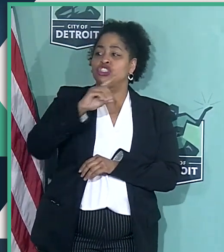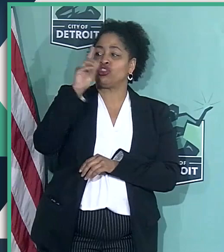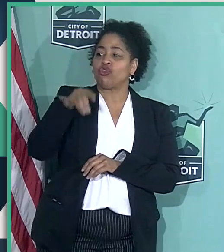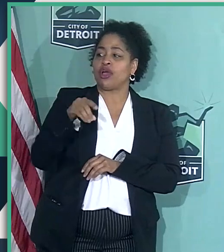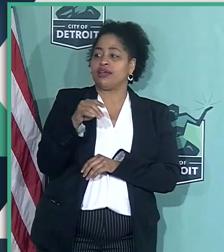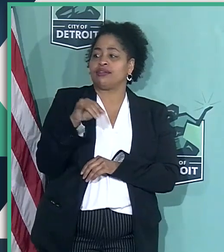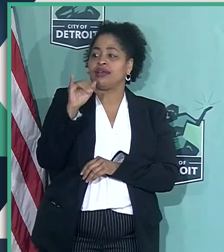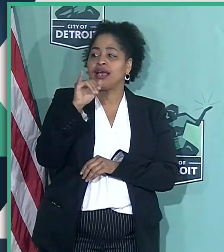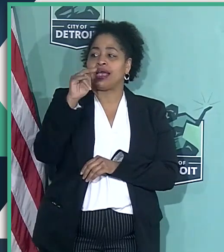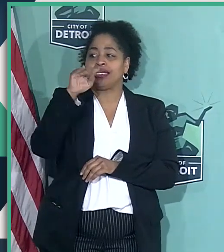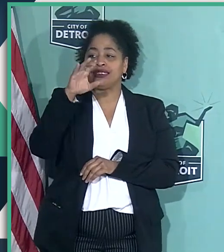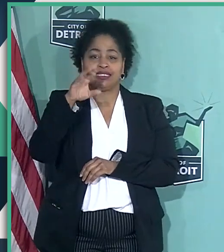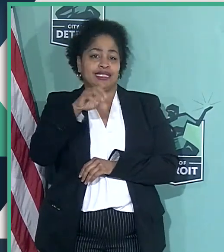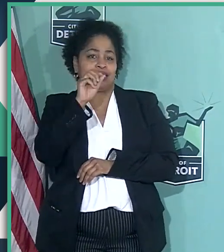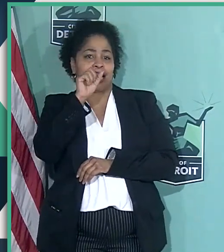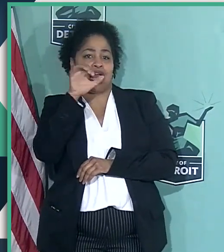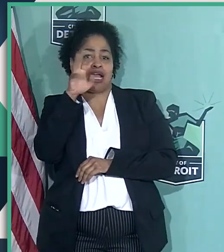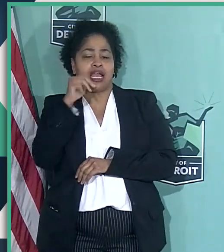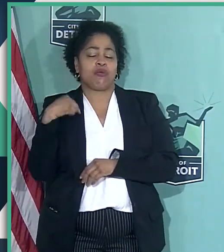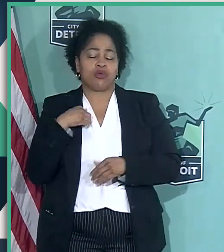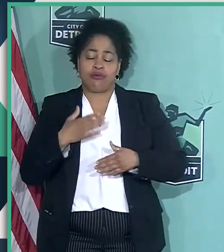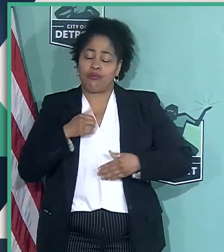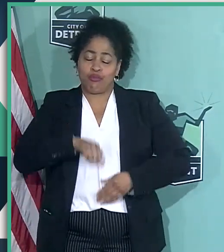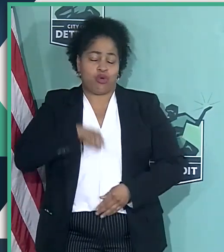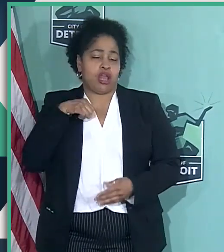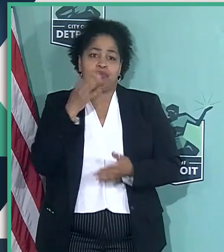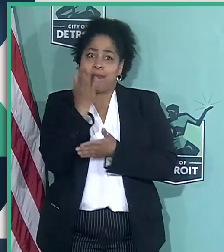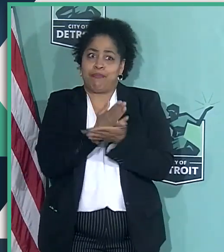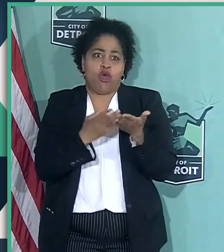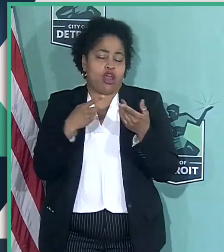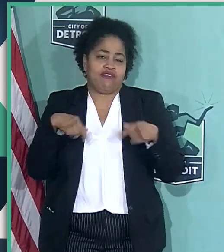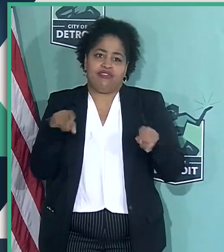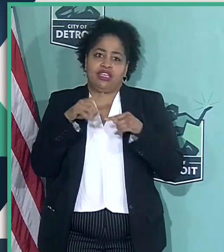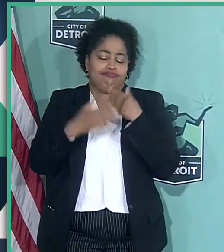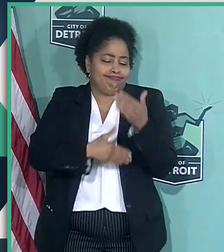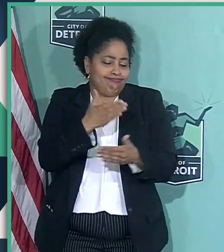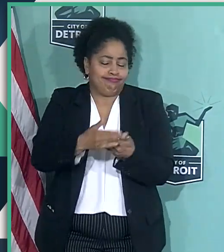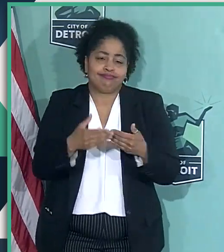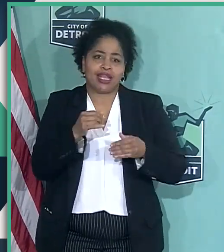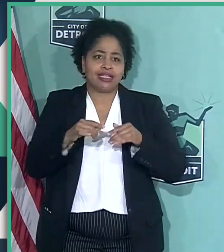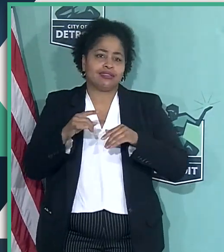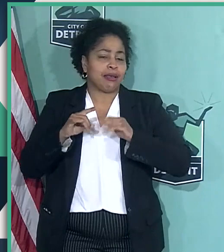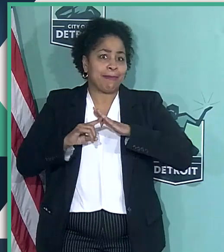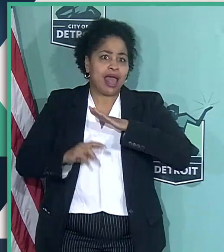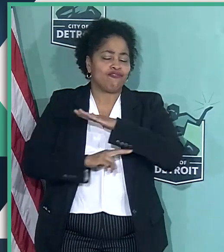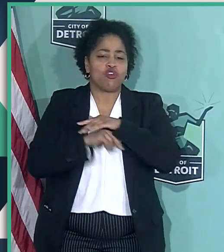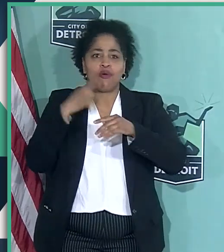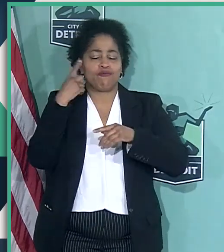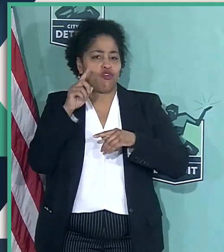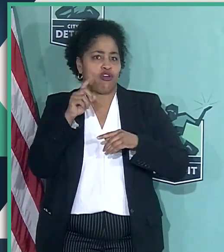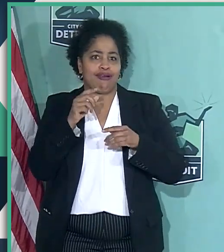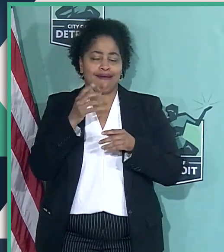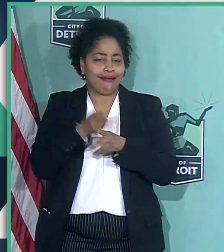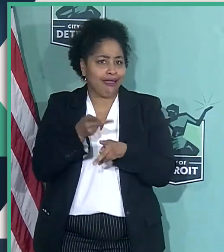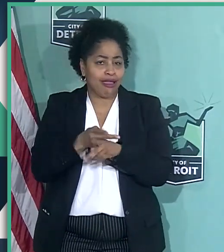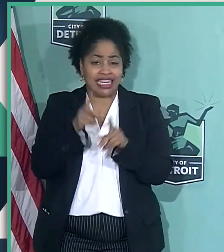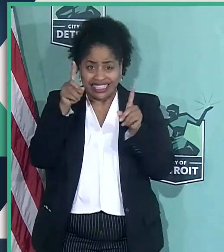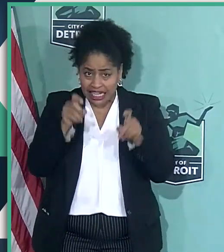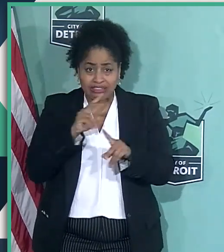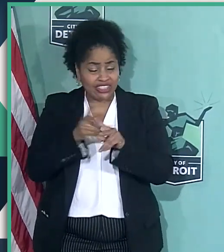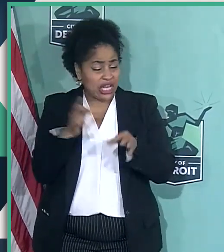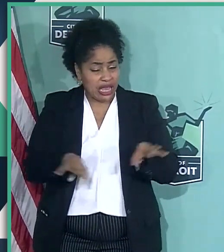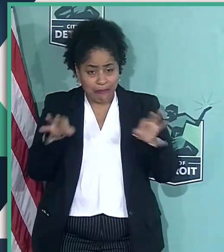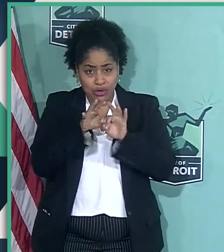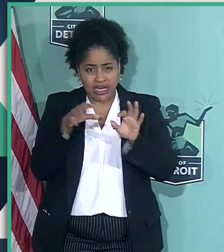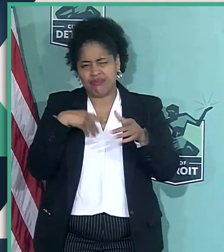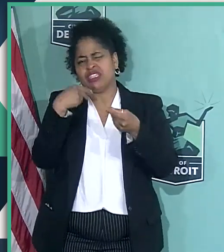we're glad to be a part of this compendium, this platform of care. Testing is so important. People need to know. I'll just leave